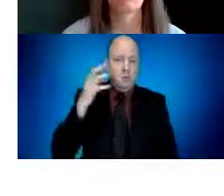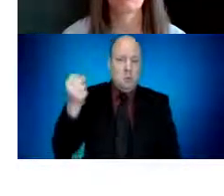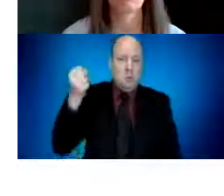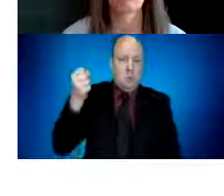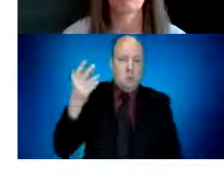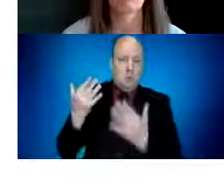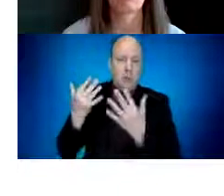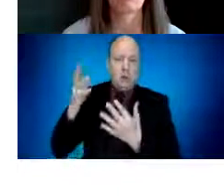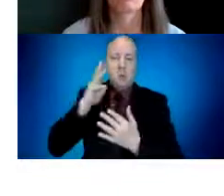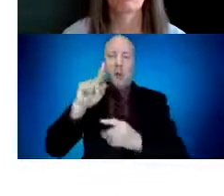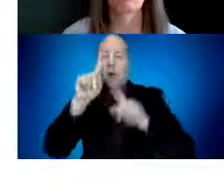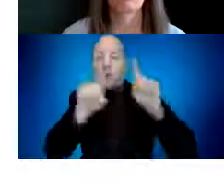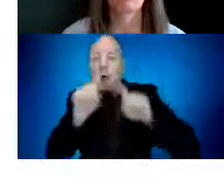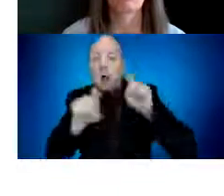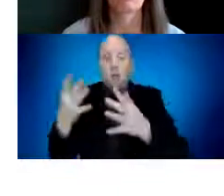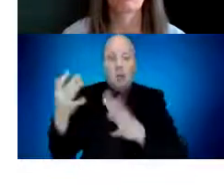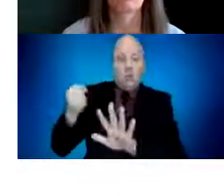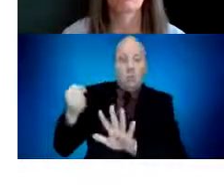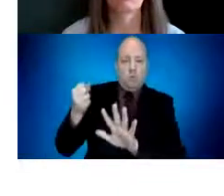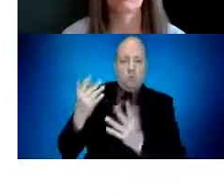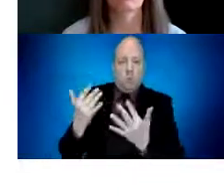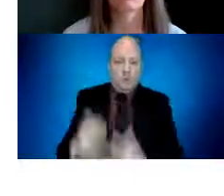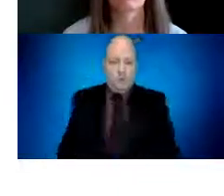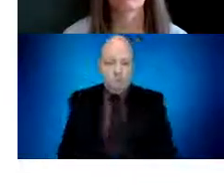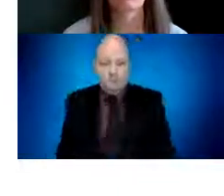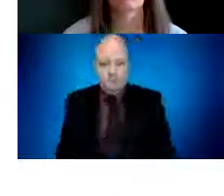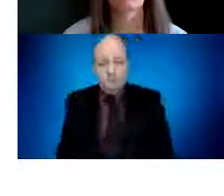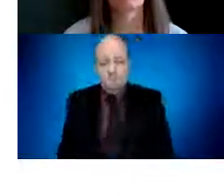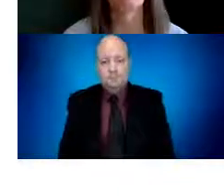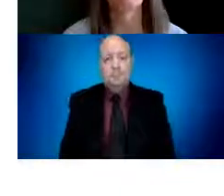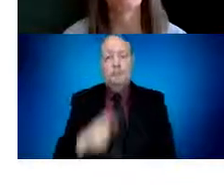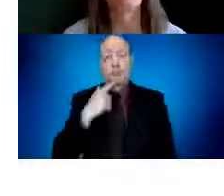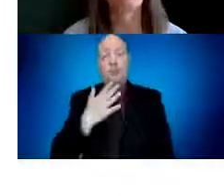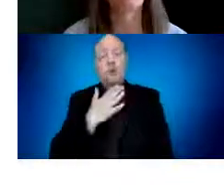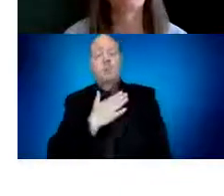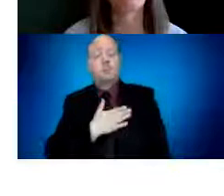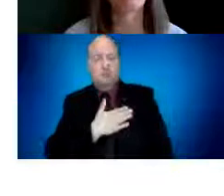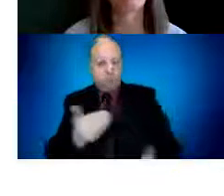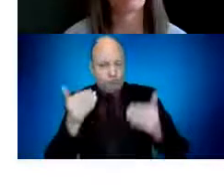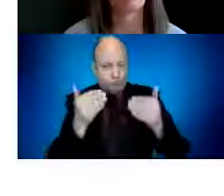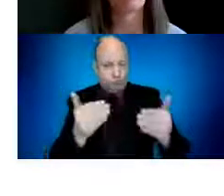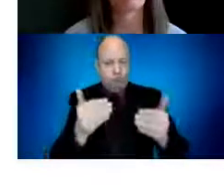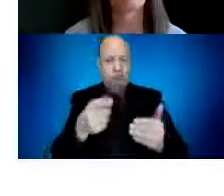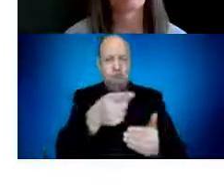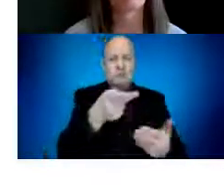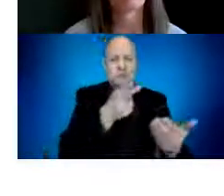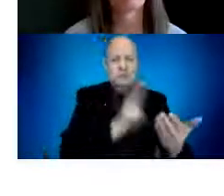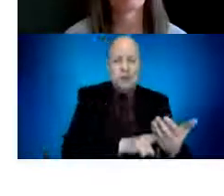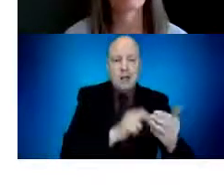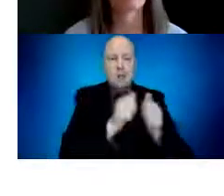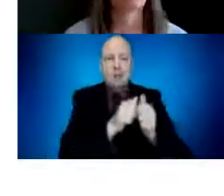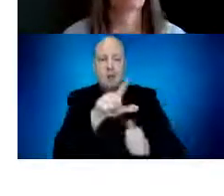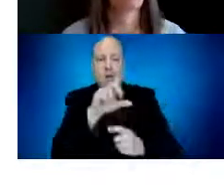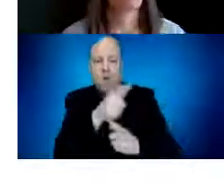So please sign in with your name and the media outlet that you are representing. If you'd like to ask a question,